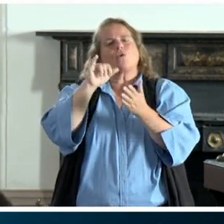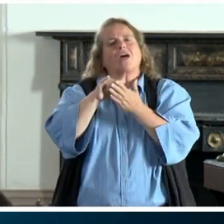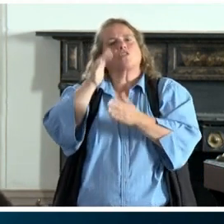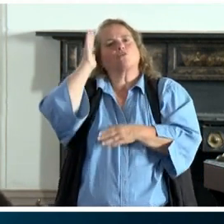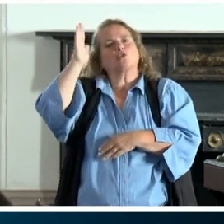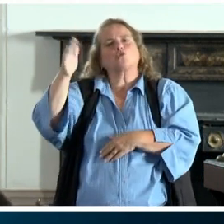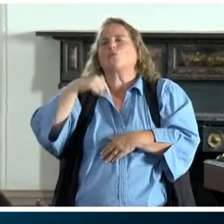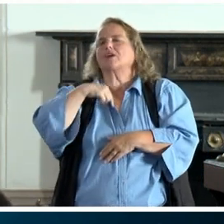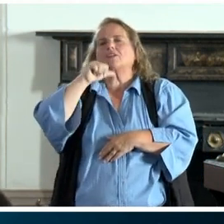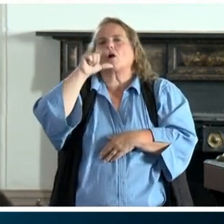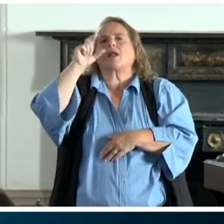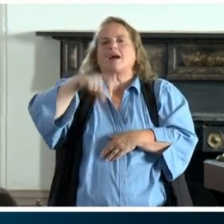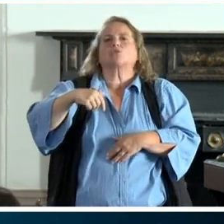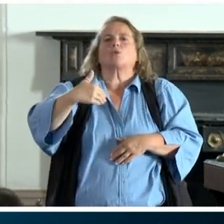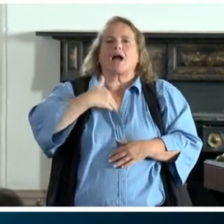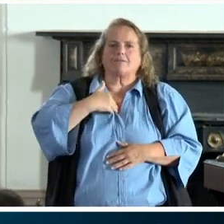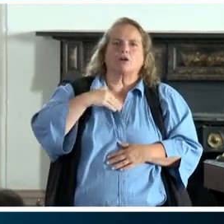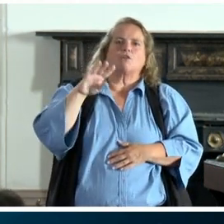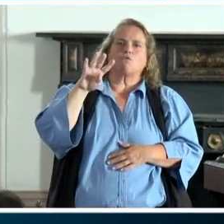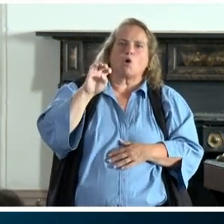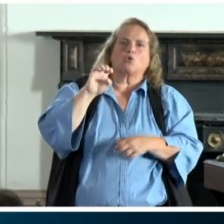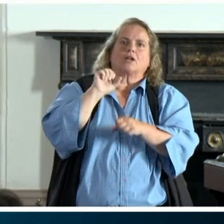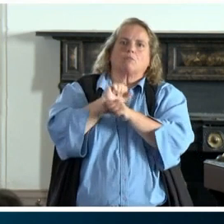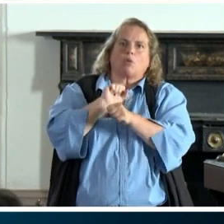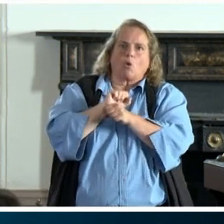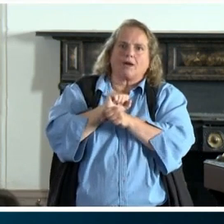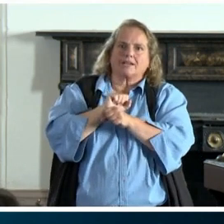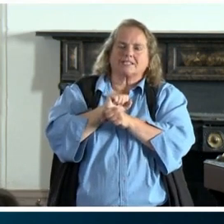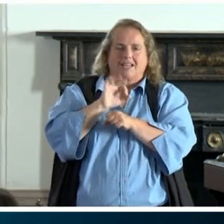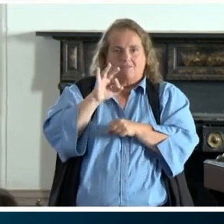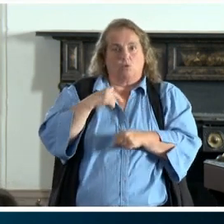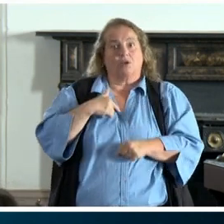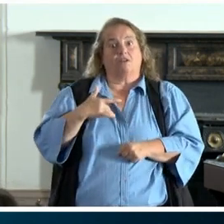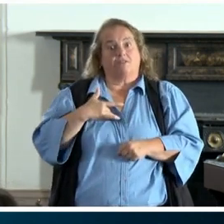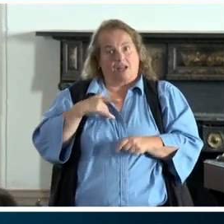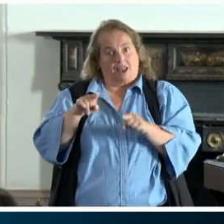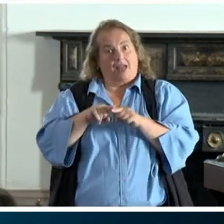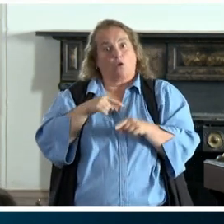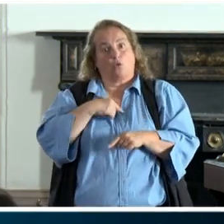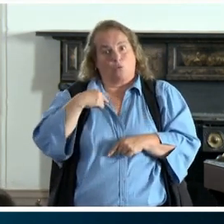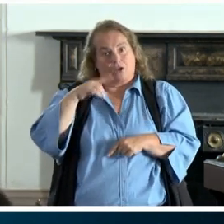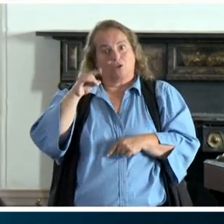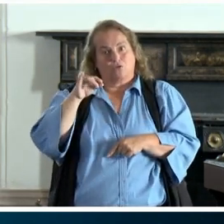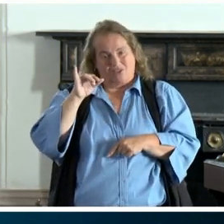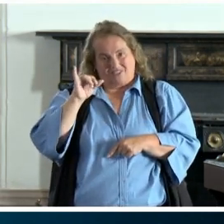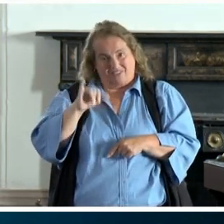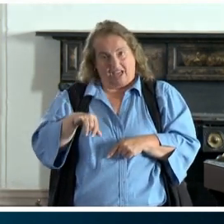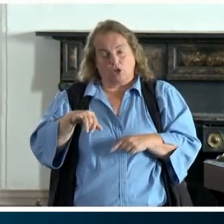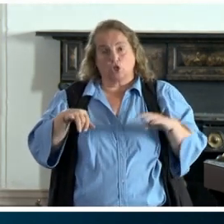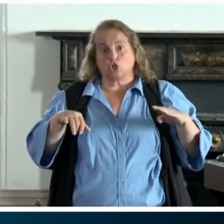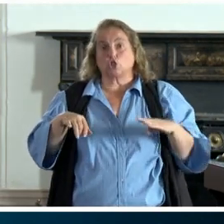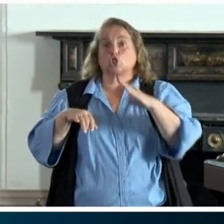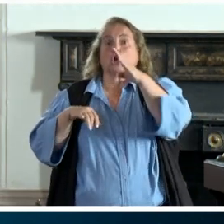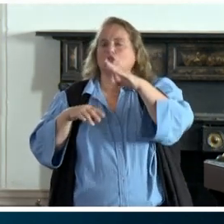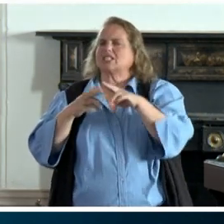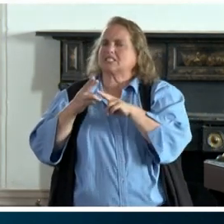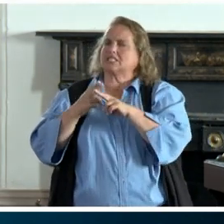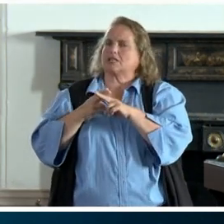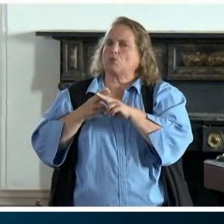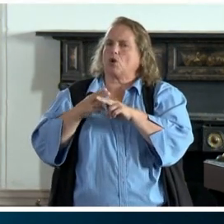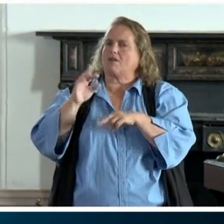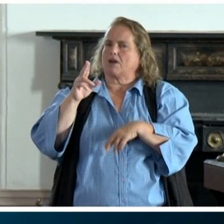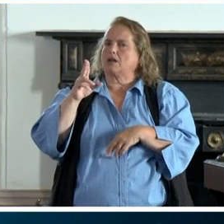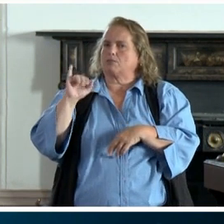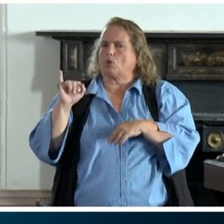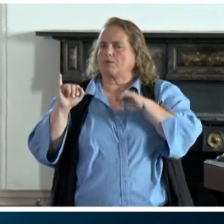future have to have 400 employees if we believe, like we do, that this surge is temporary. EY